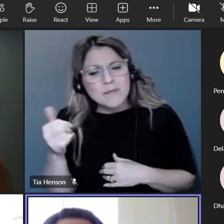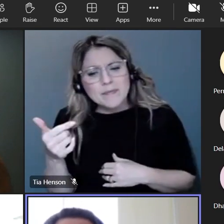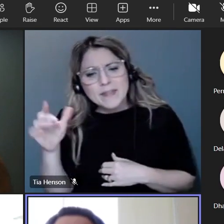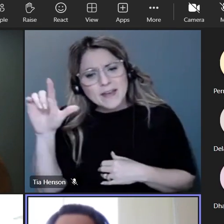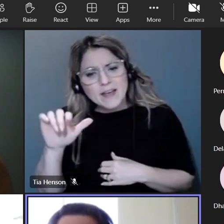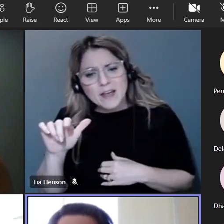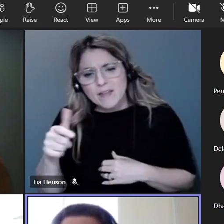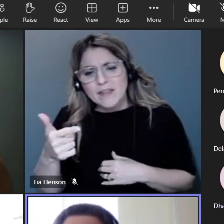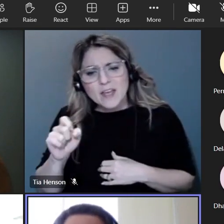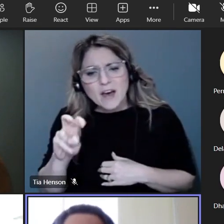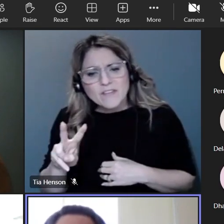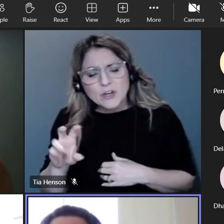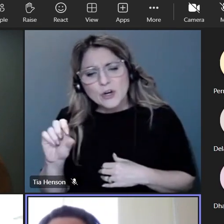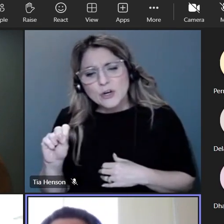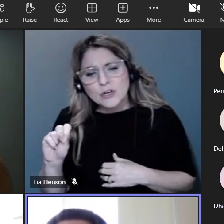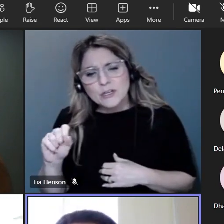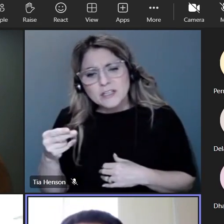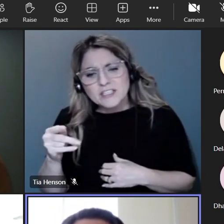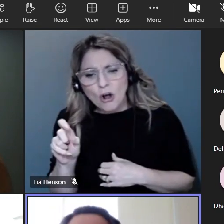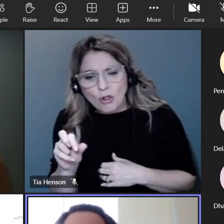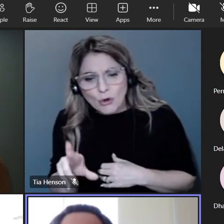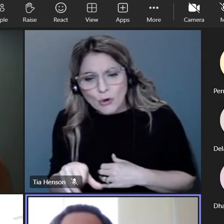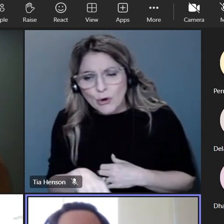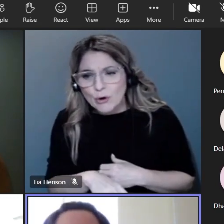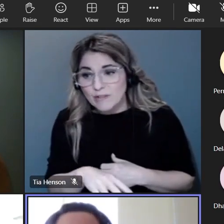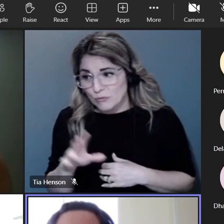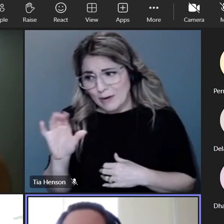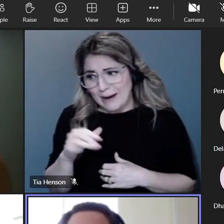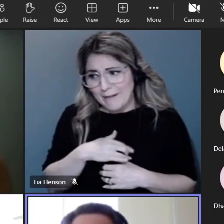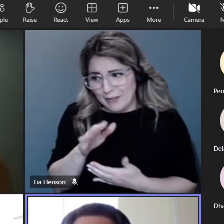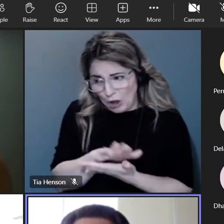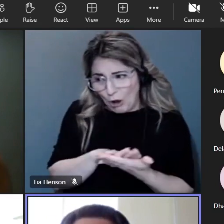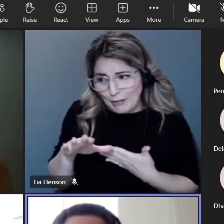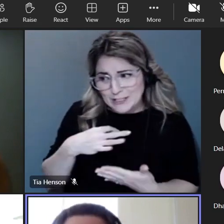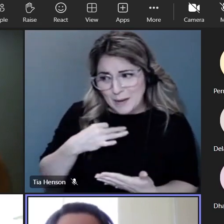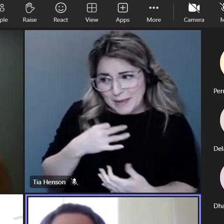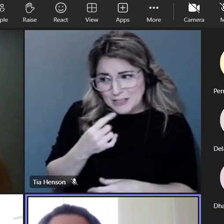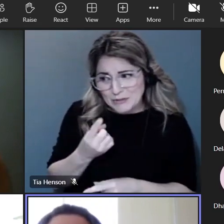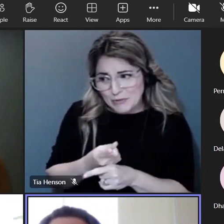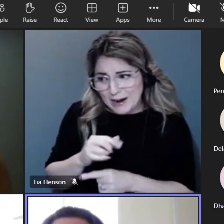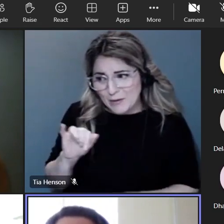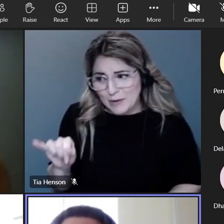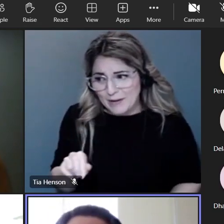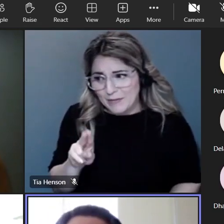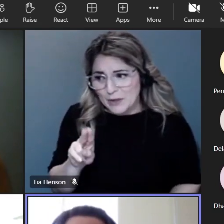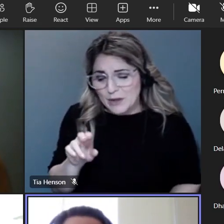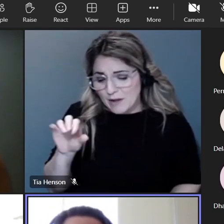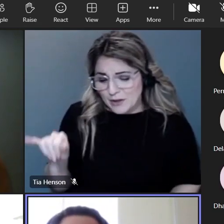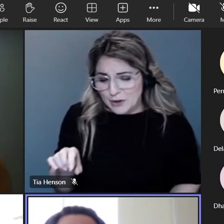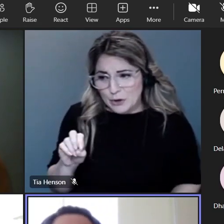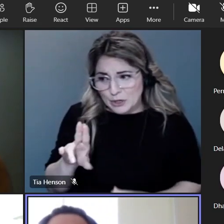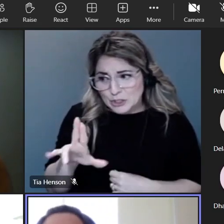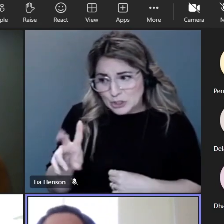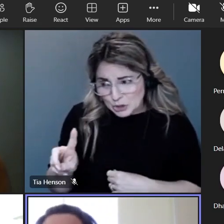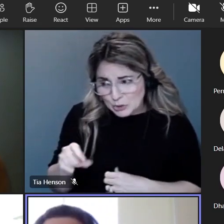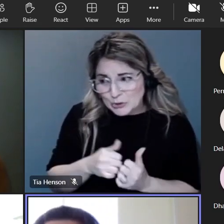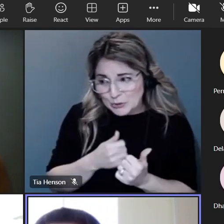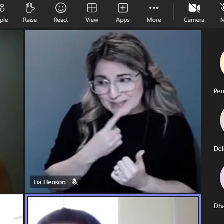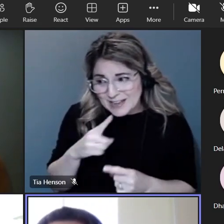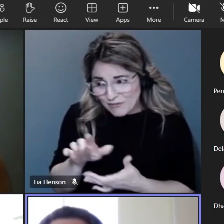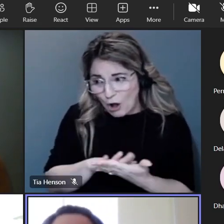sort of a college application Jude could speak to the actual process and she successfully navigated it